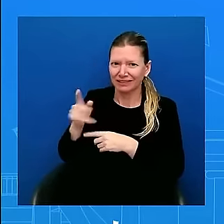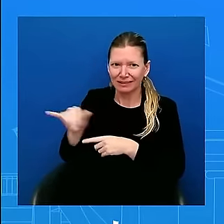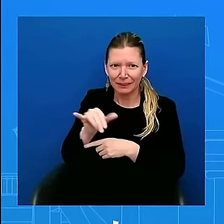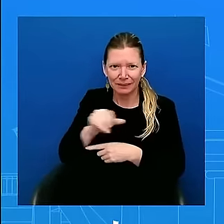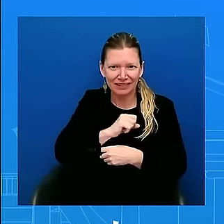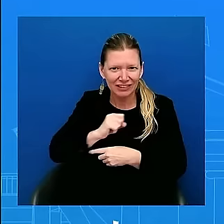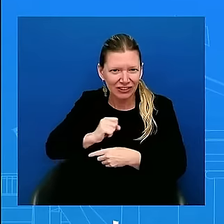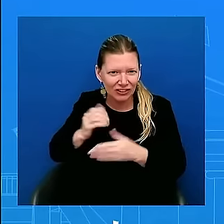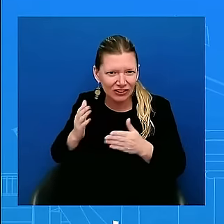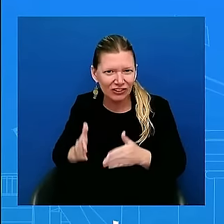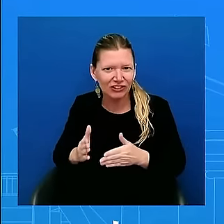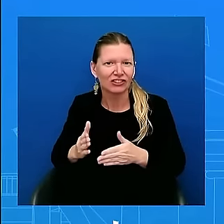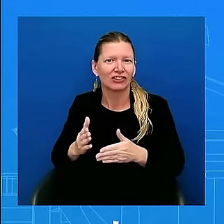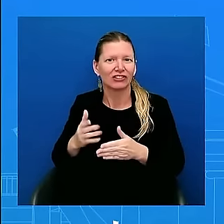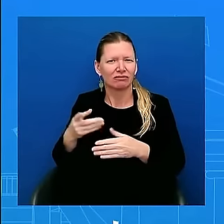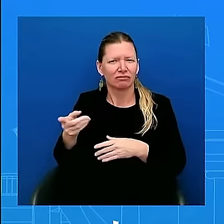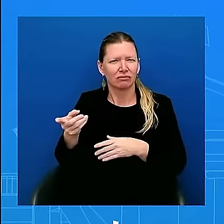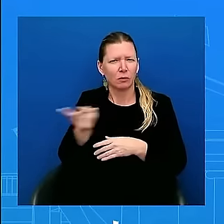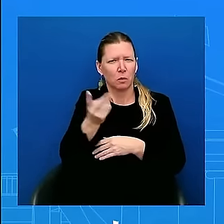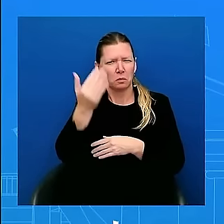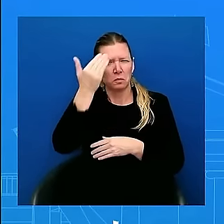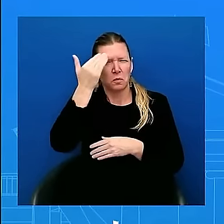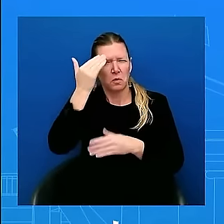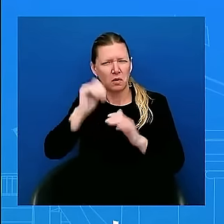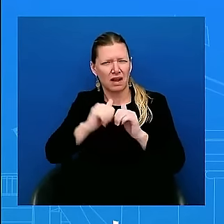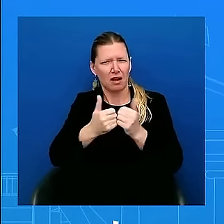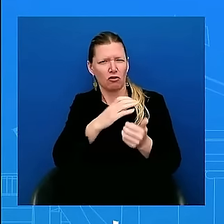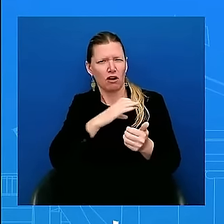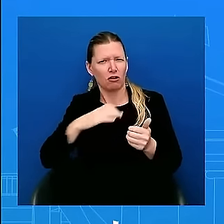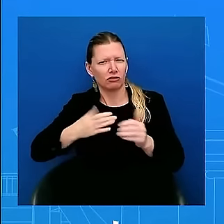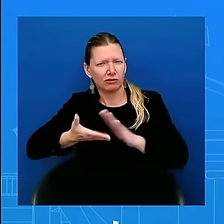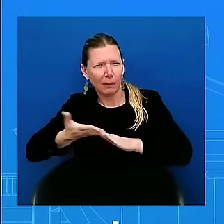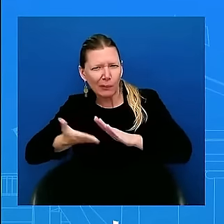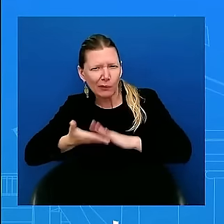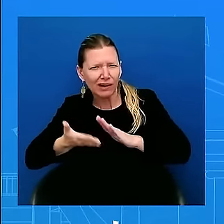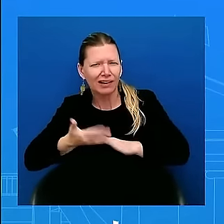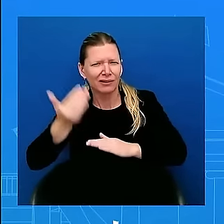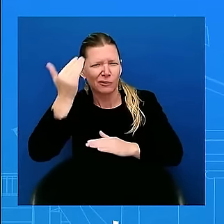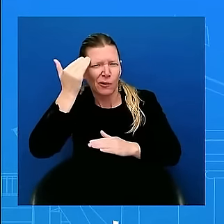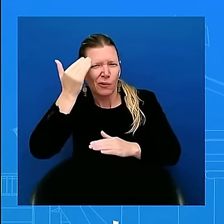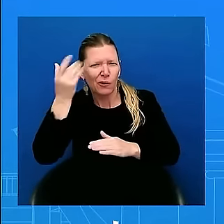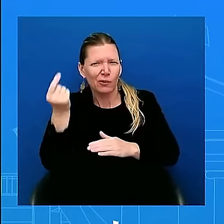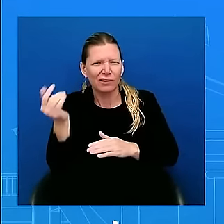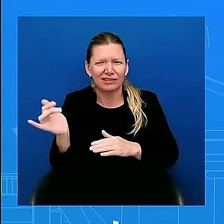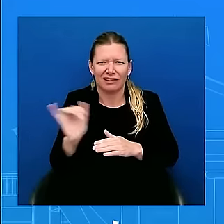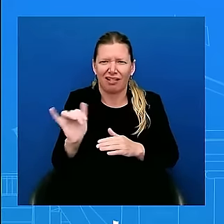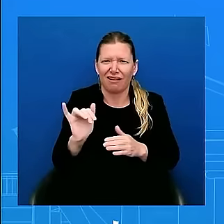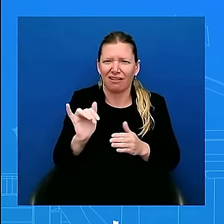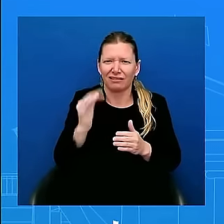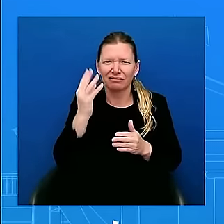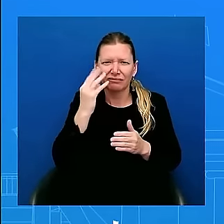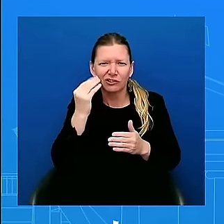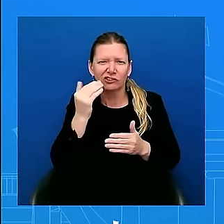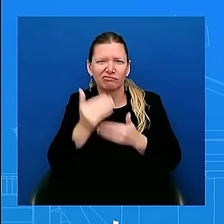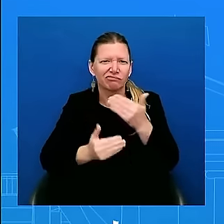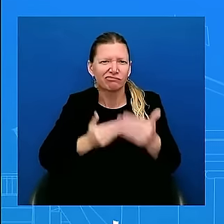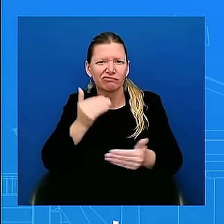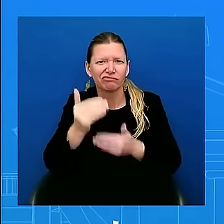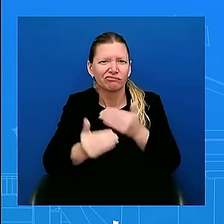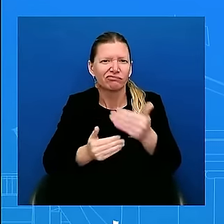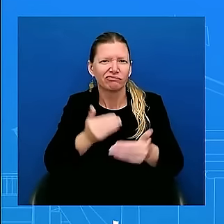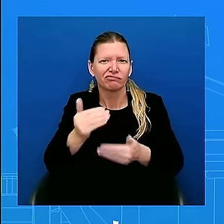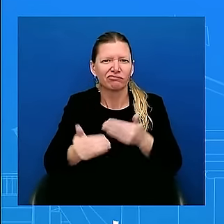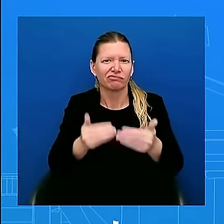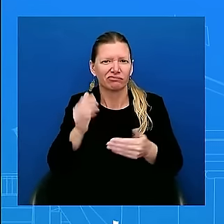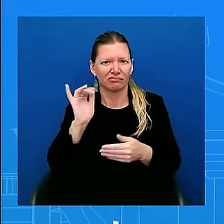like to be president of the united states I think uh that is uh I think coming from this president says a lot